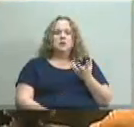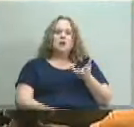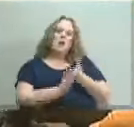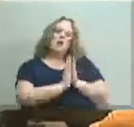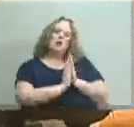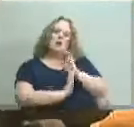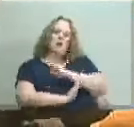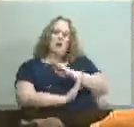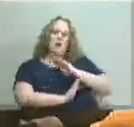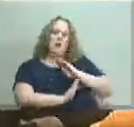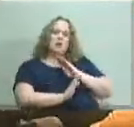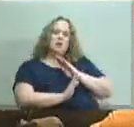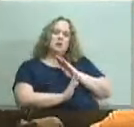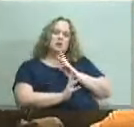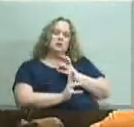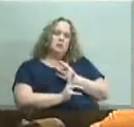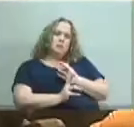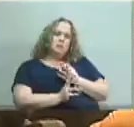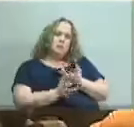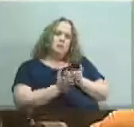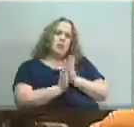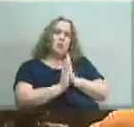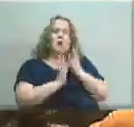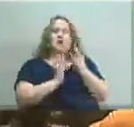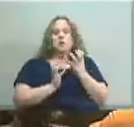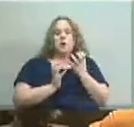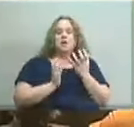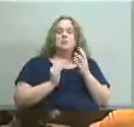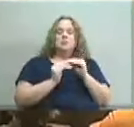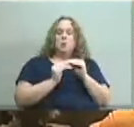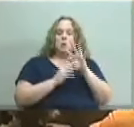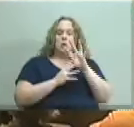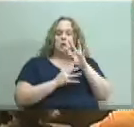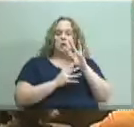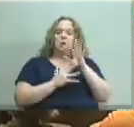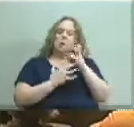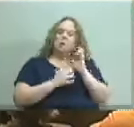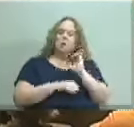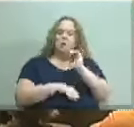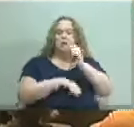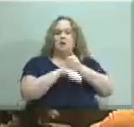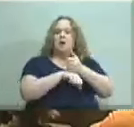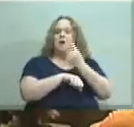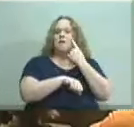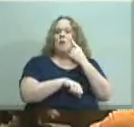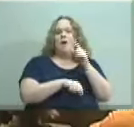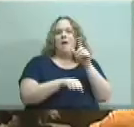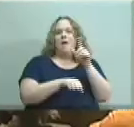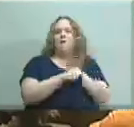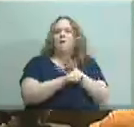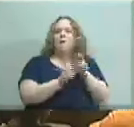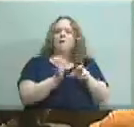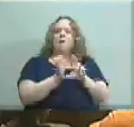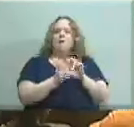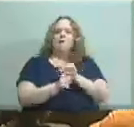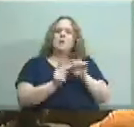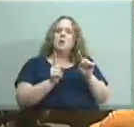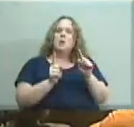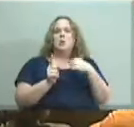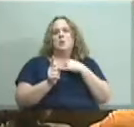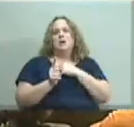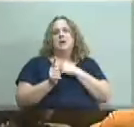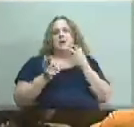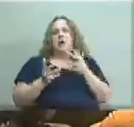requests say more thank you i i think we would like to get this scheduled for a real review but we've got to go ahead and meet the